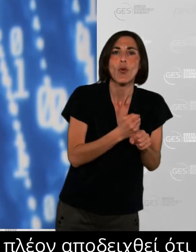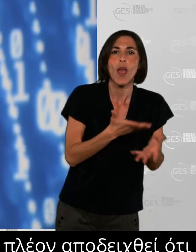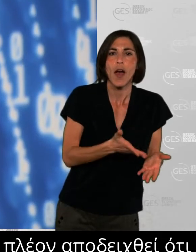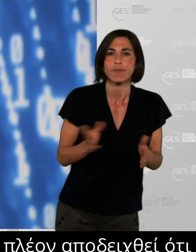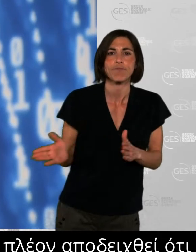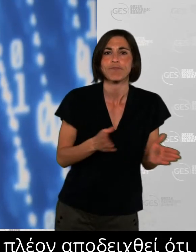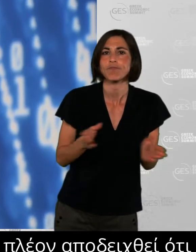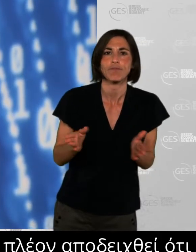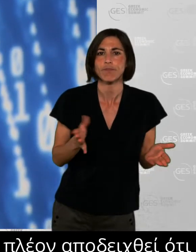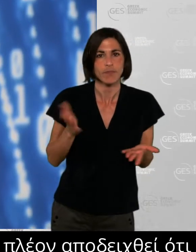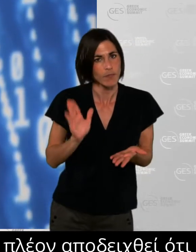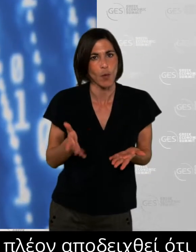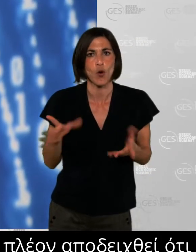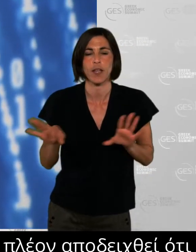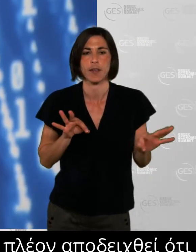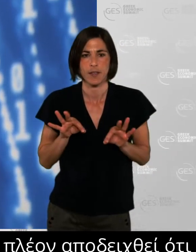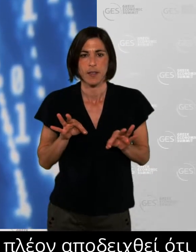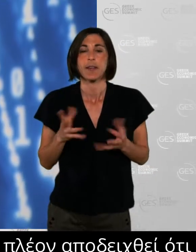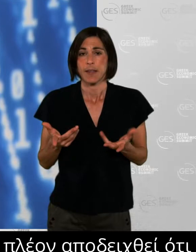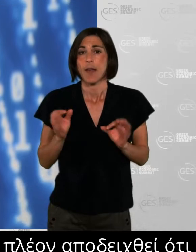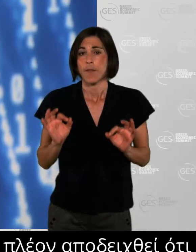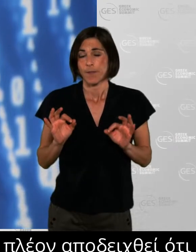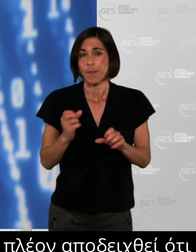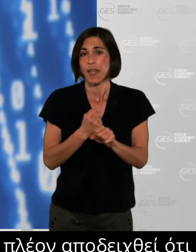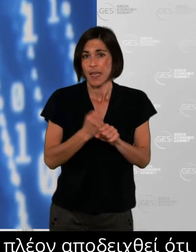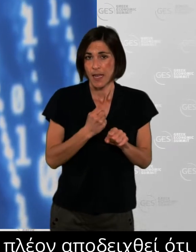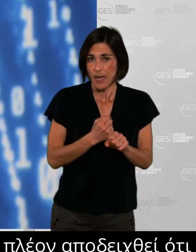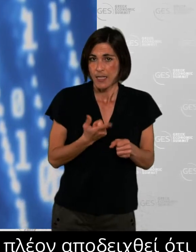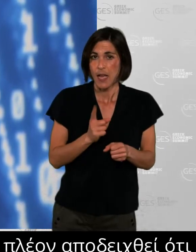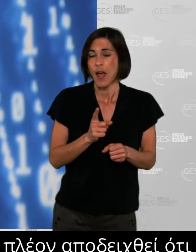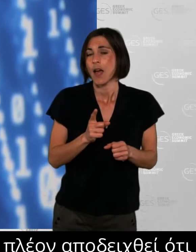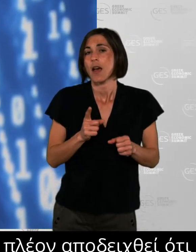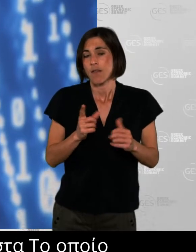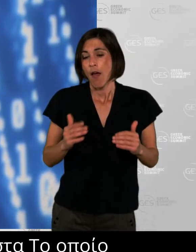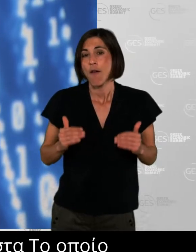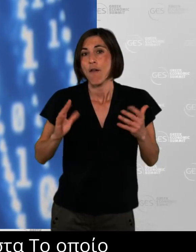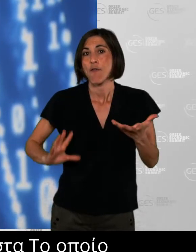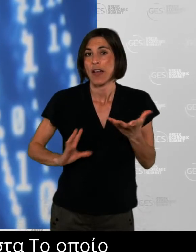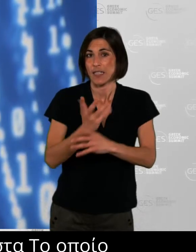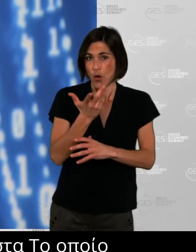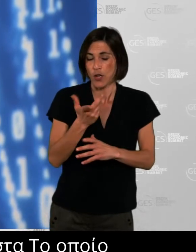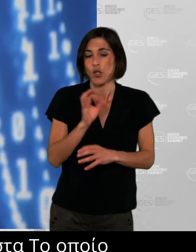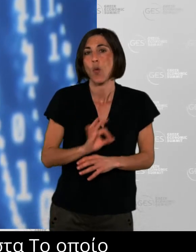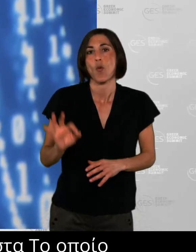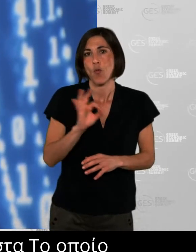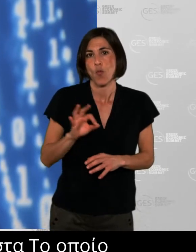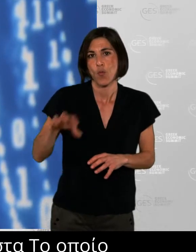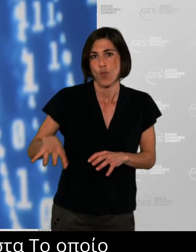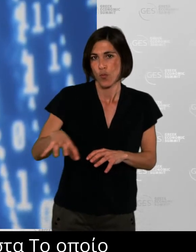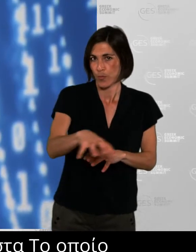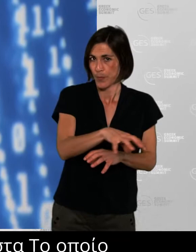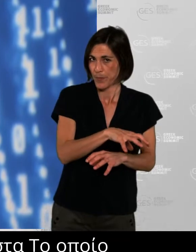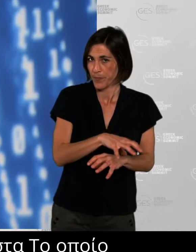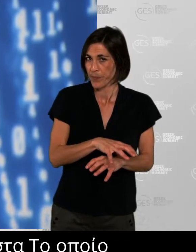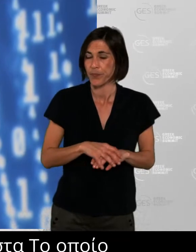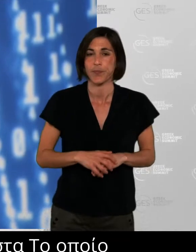actually something it's uh in quite a few occasions uh it's uh ascending and uh even kind of uh one day uh of